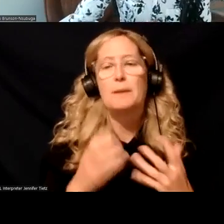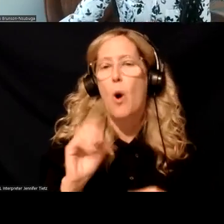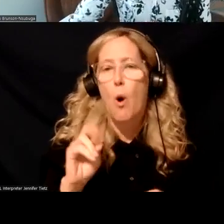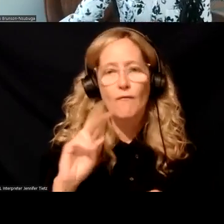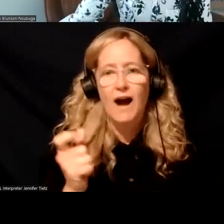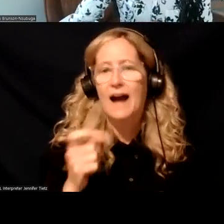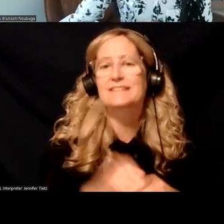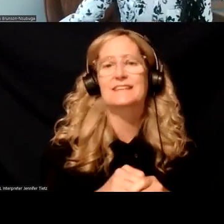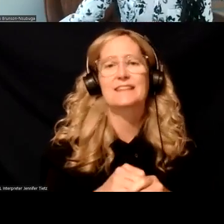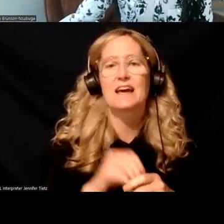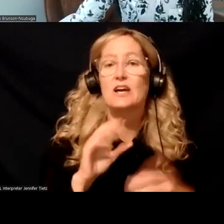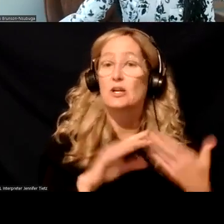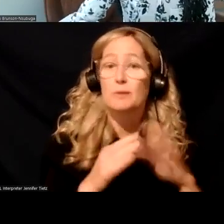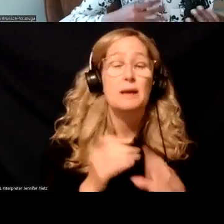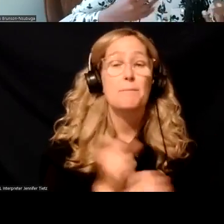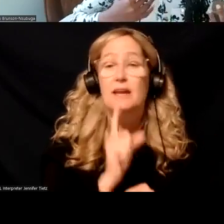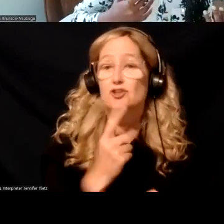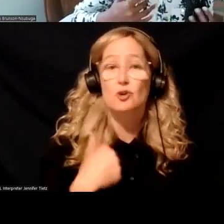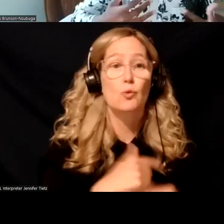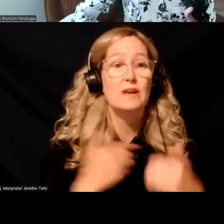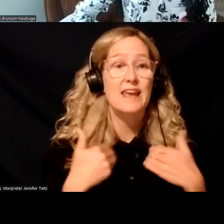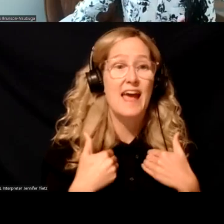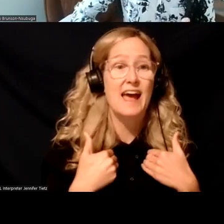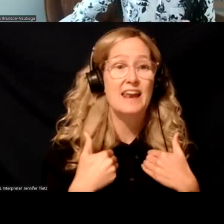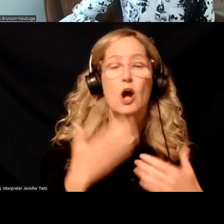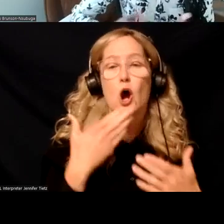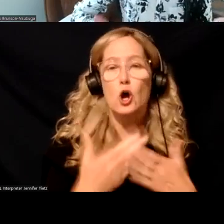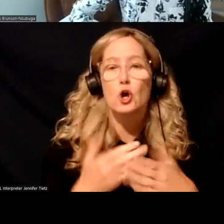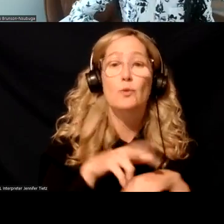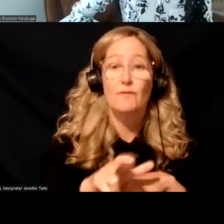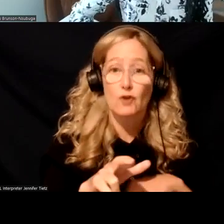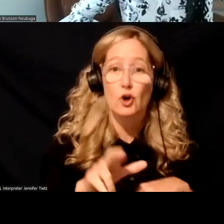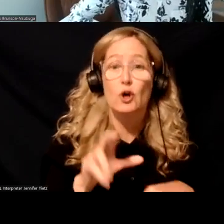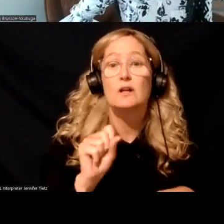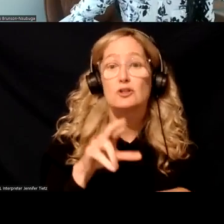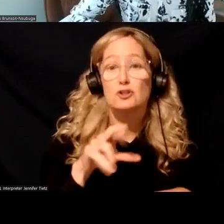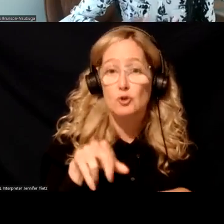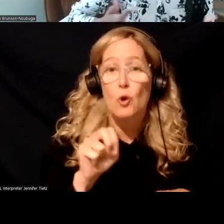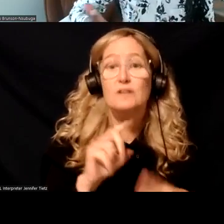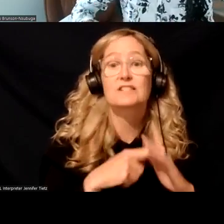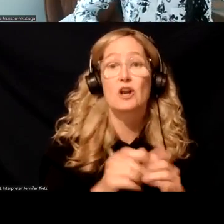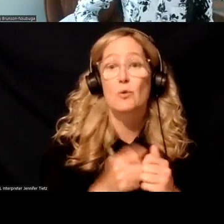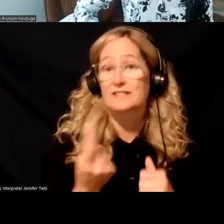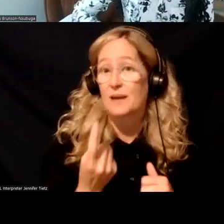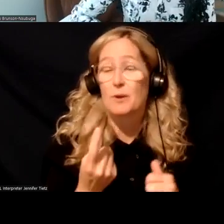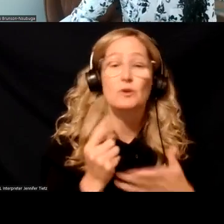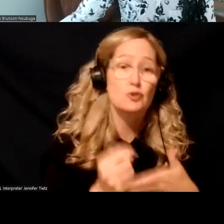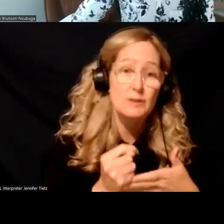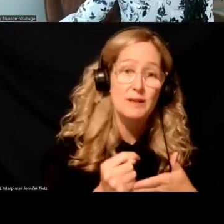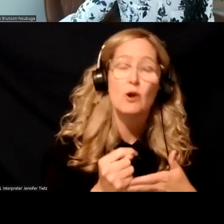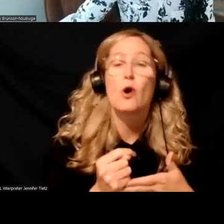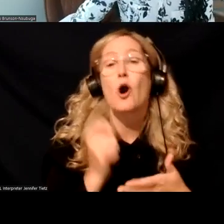and, and making sure that we had, um, a good referral source because starting someone on treatment or continuing